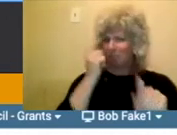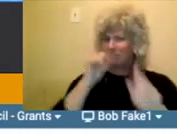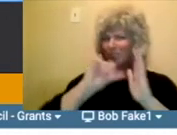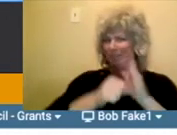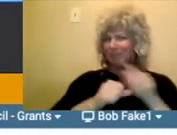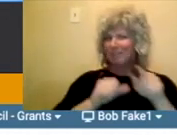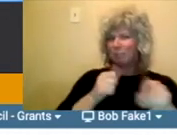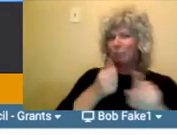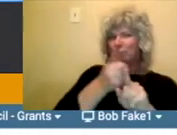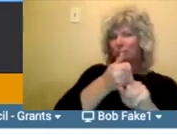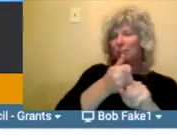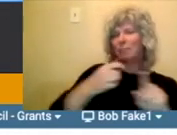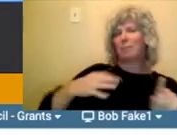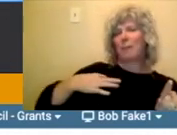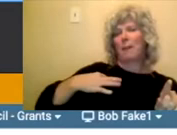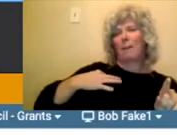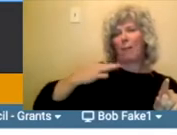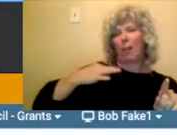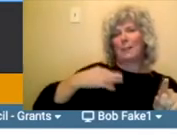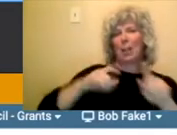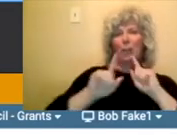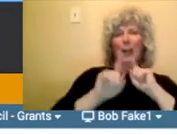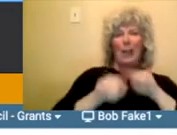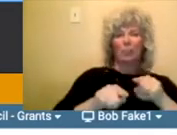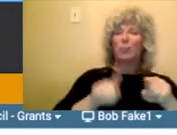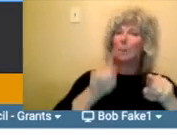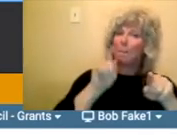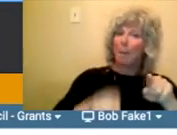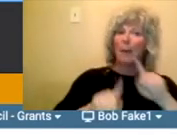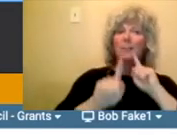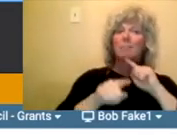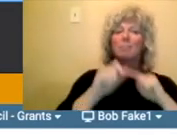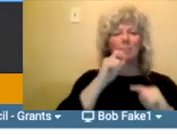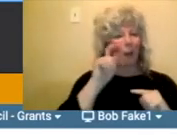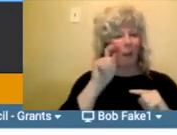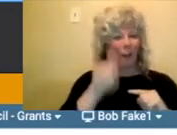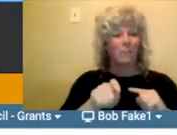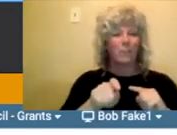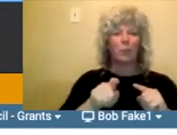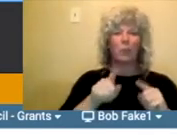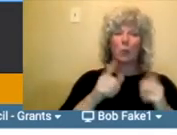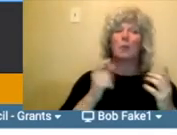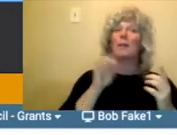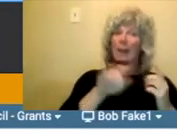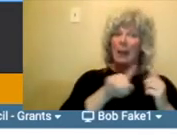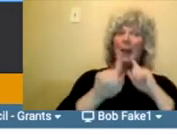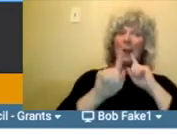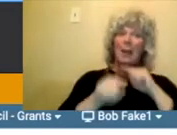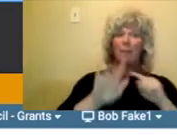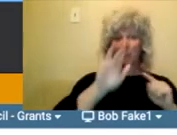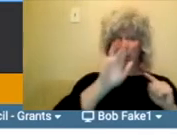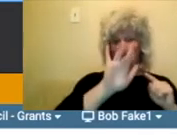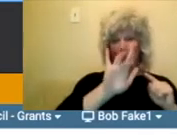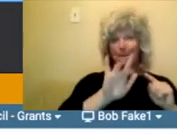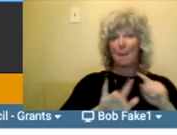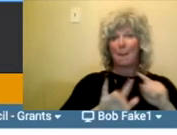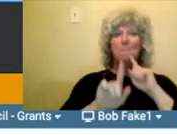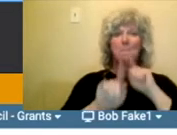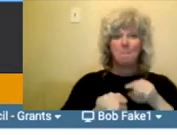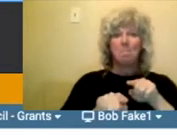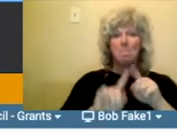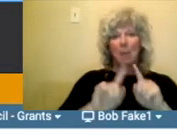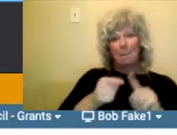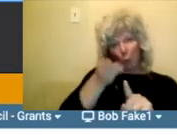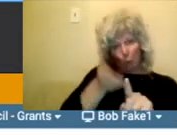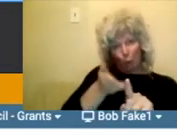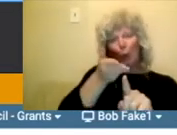but you know it's handy for our stats to know who is applying to our programs, helps us kind of better support,